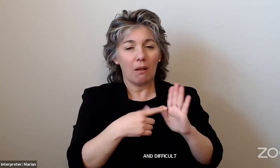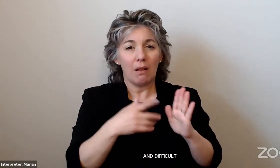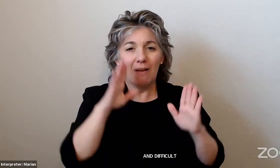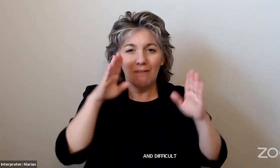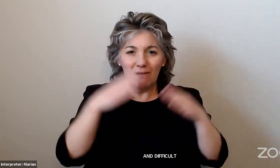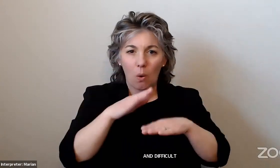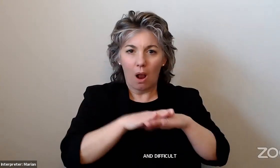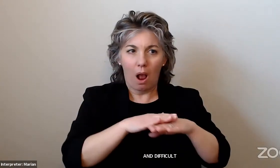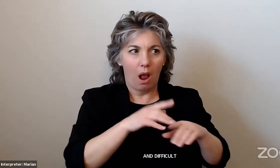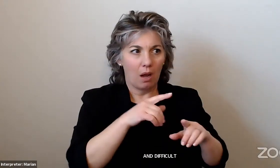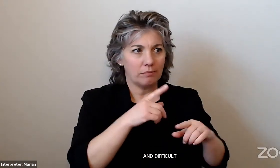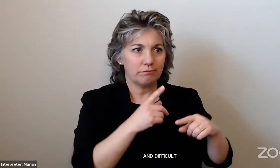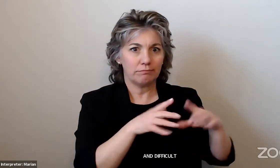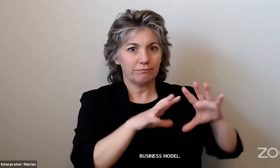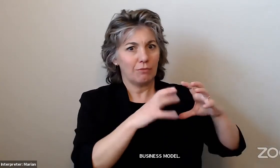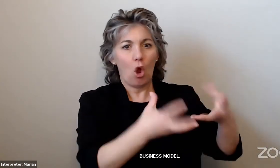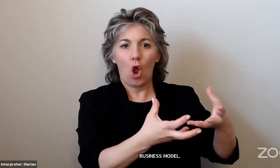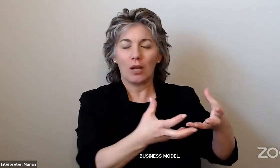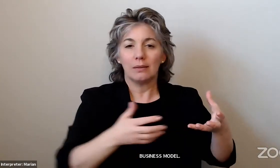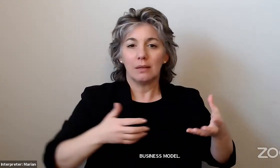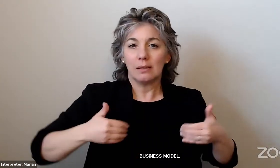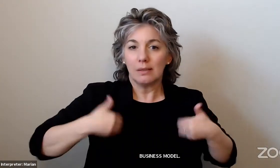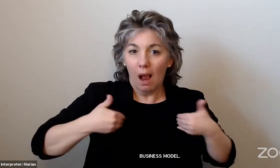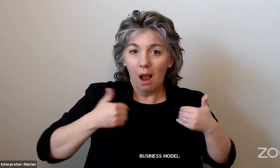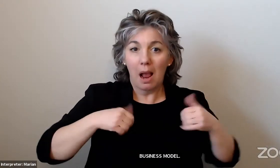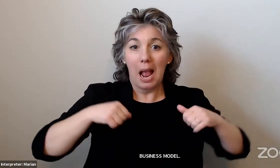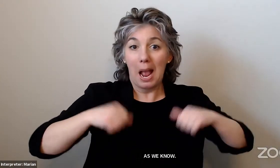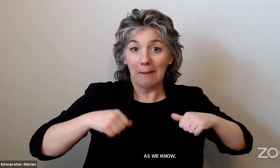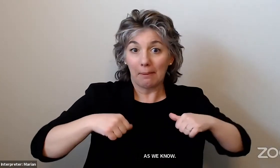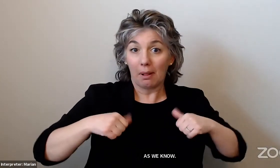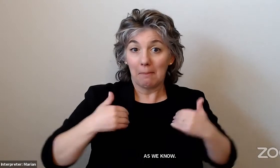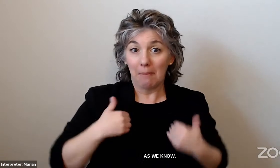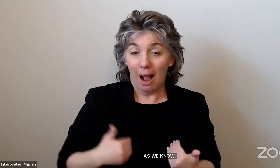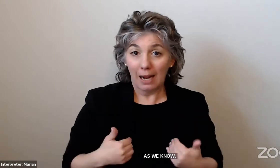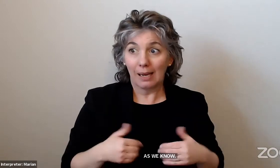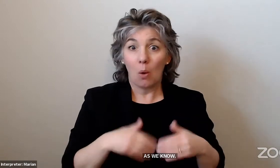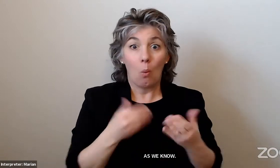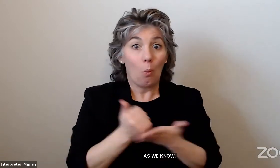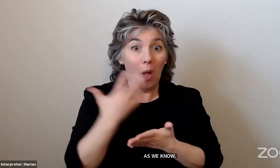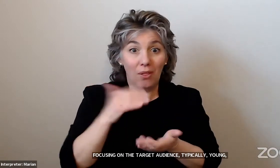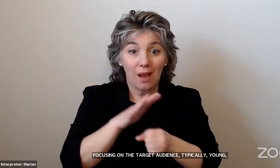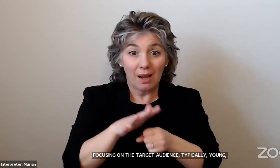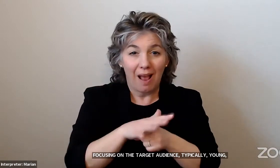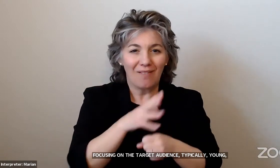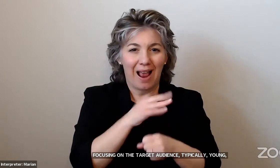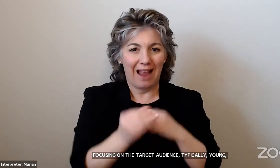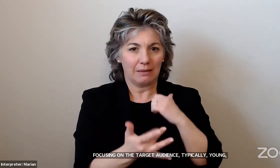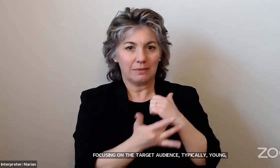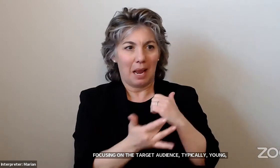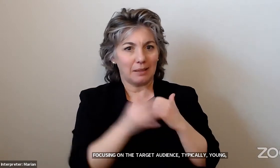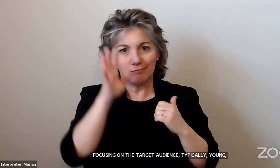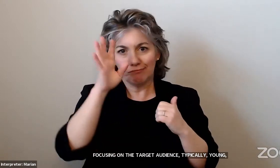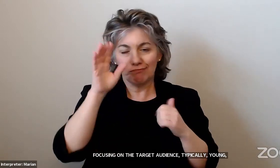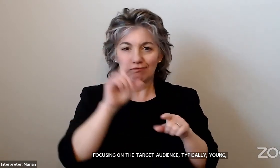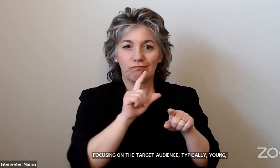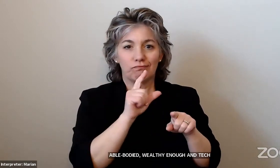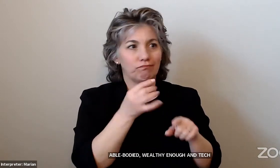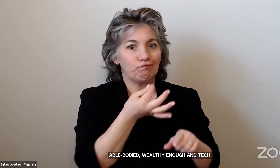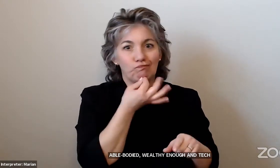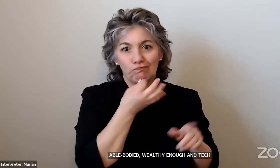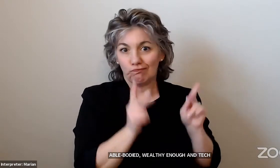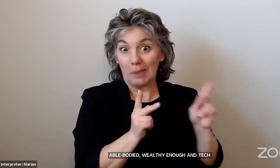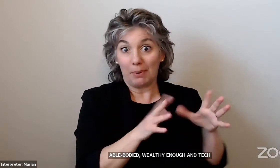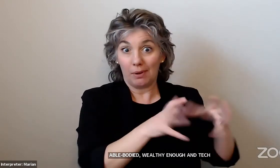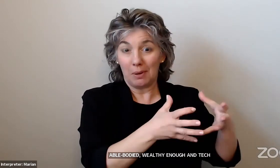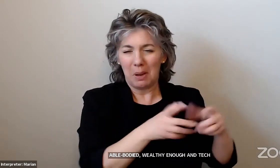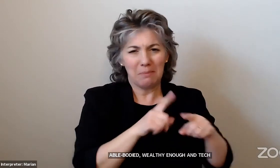target audience, which is typically young, able-bodied, and wealthy enough, and tech-enabled. But the harder to serve is really nobody's problem right now. And then